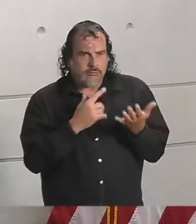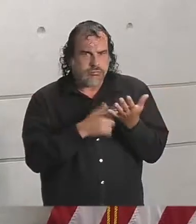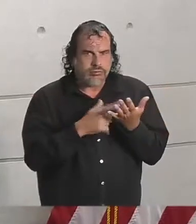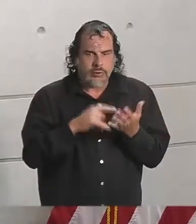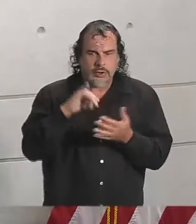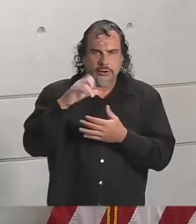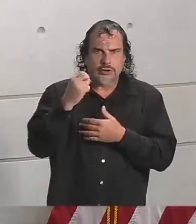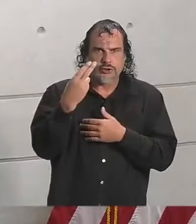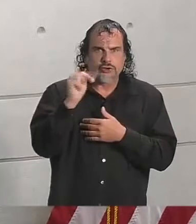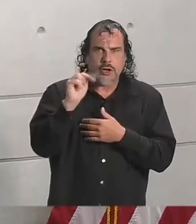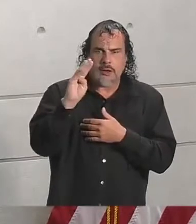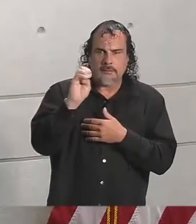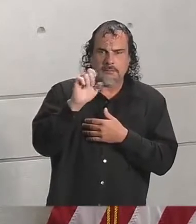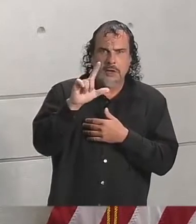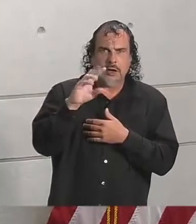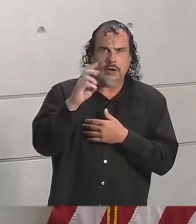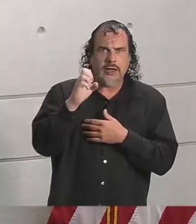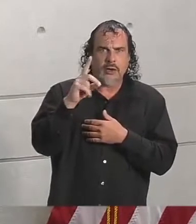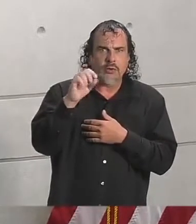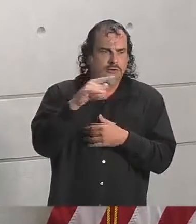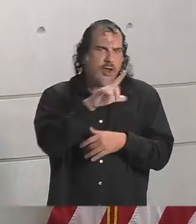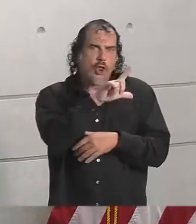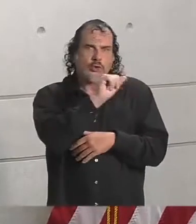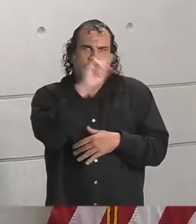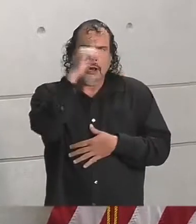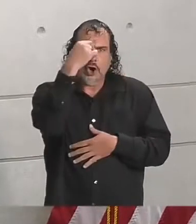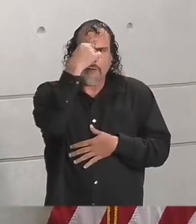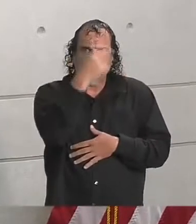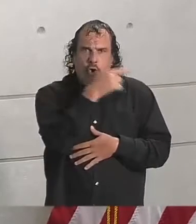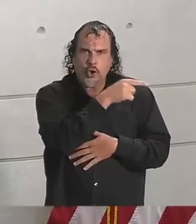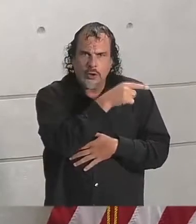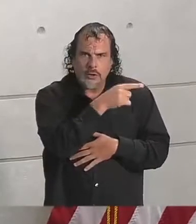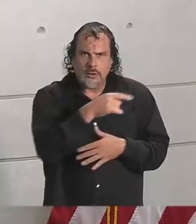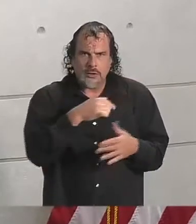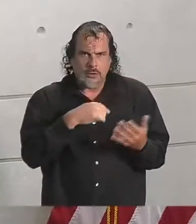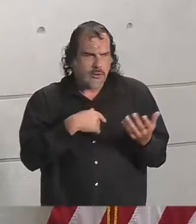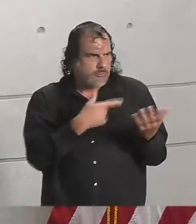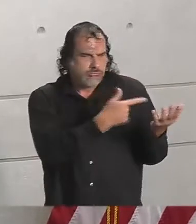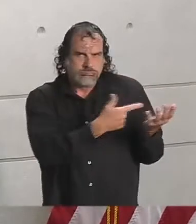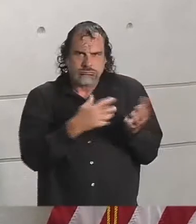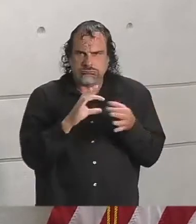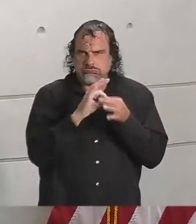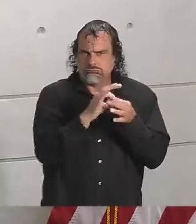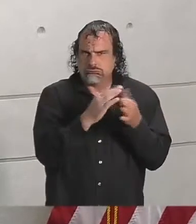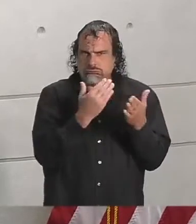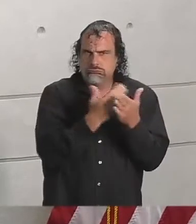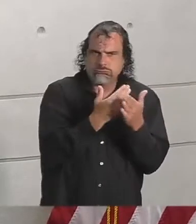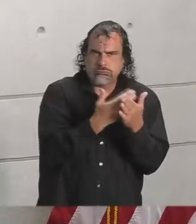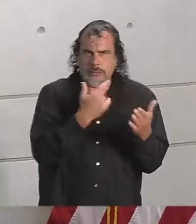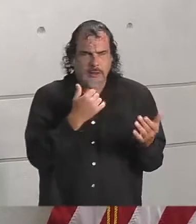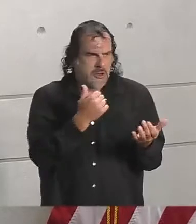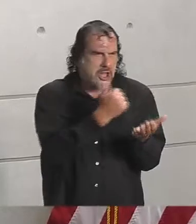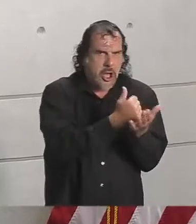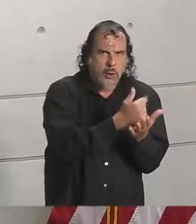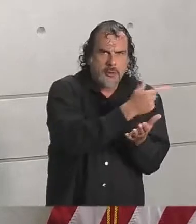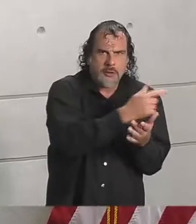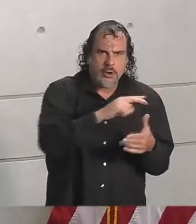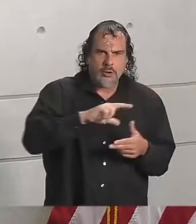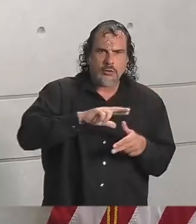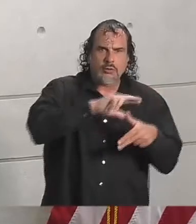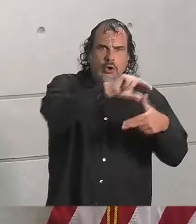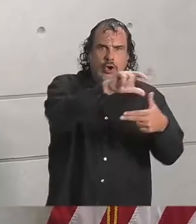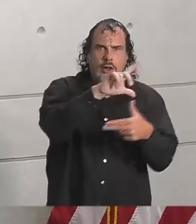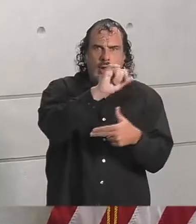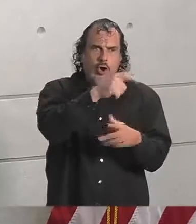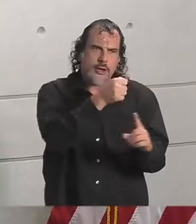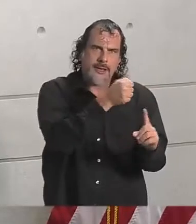a little earlier this morning of the state of Louisiana. As you all know, we worked very closely to help them during Hurricane